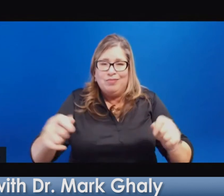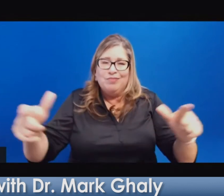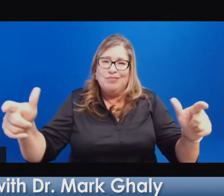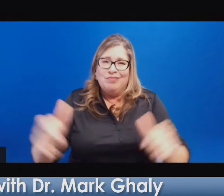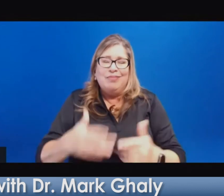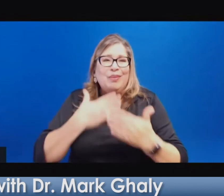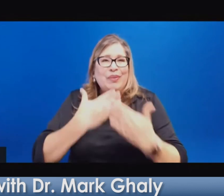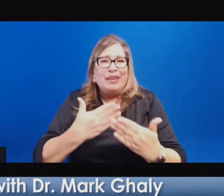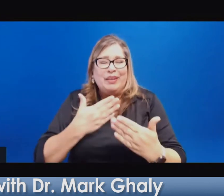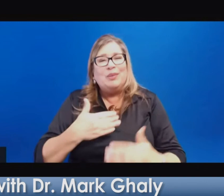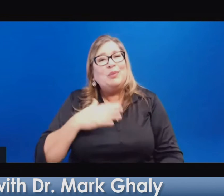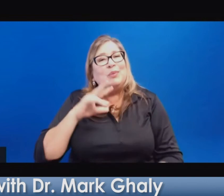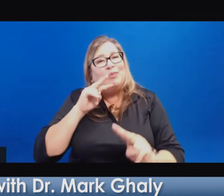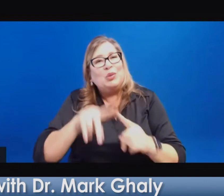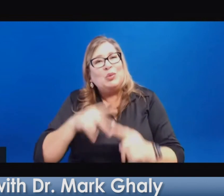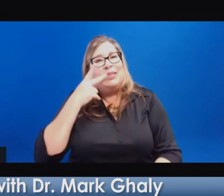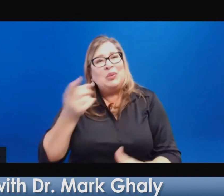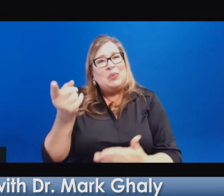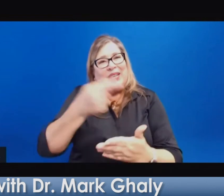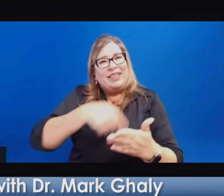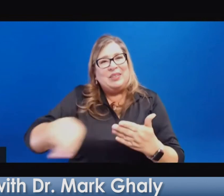forward to seeing you again next week.